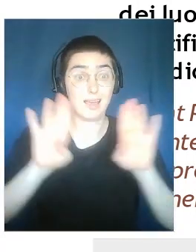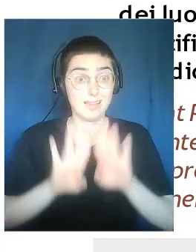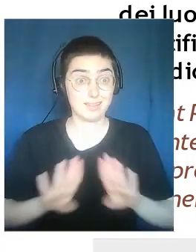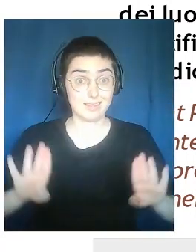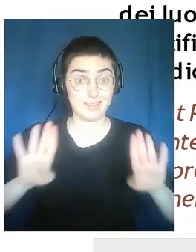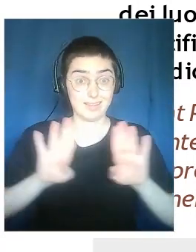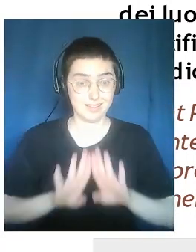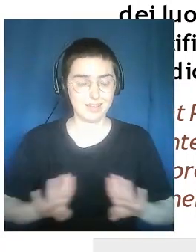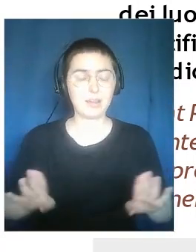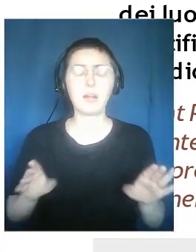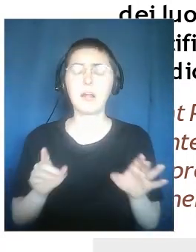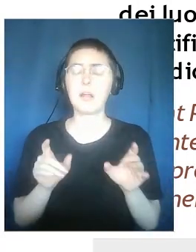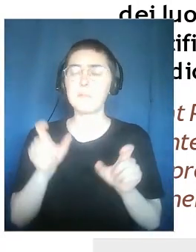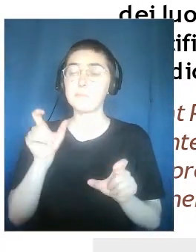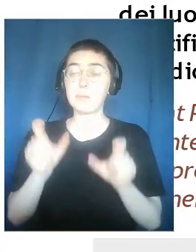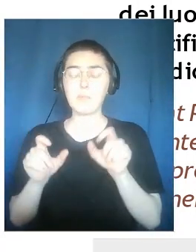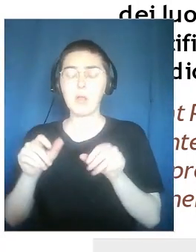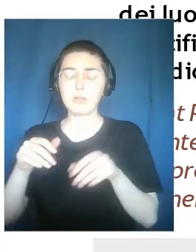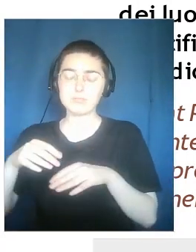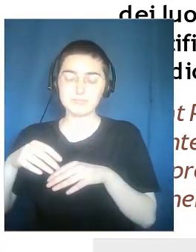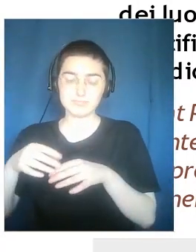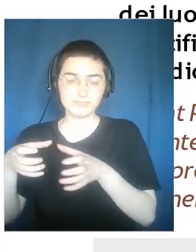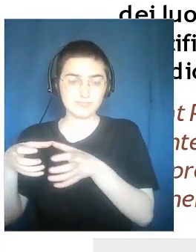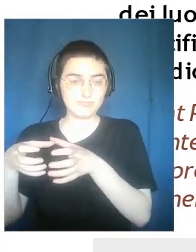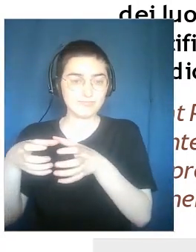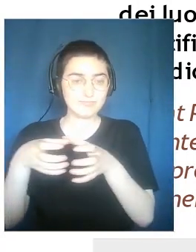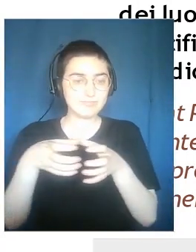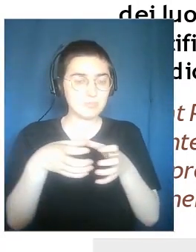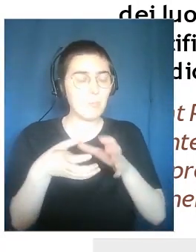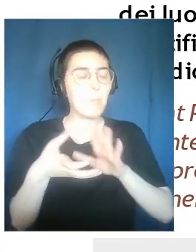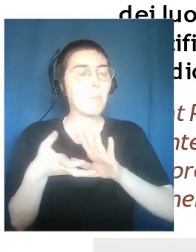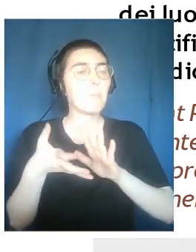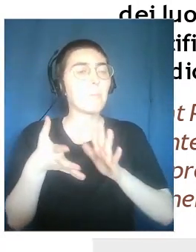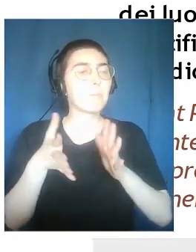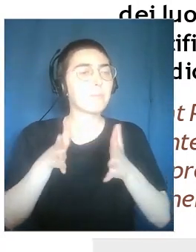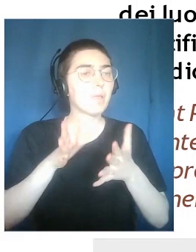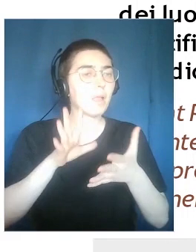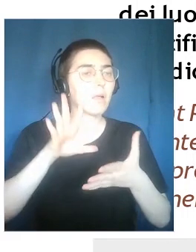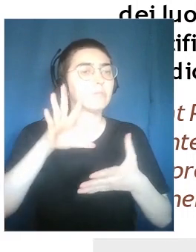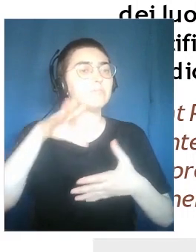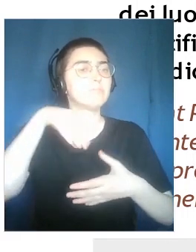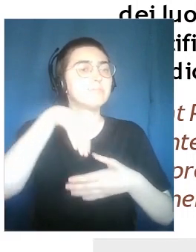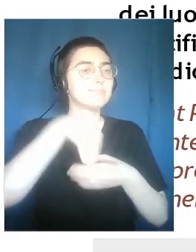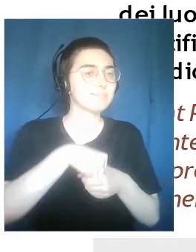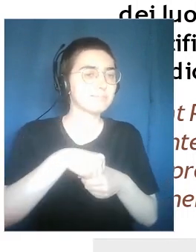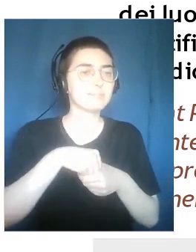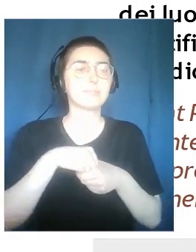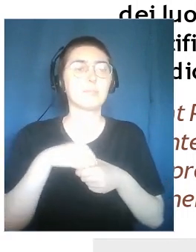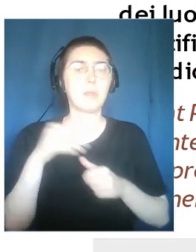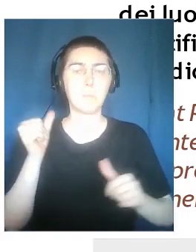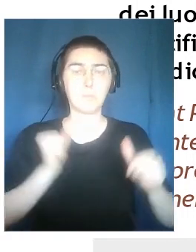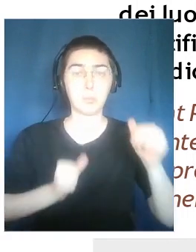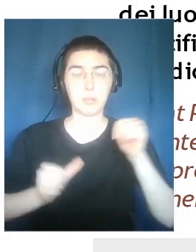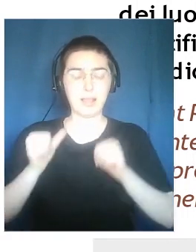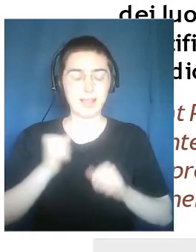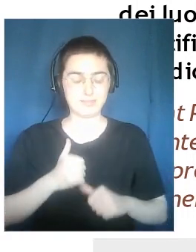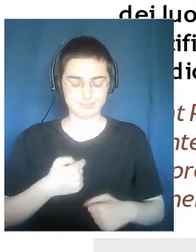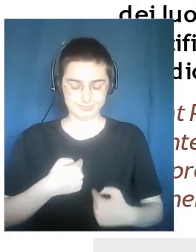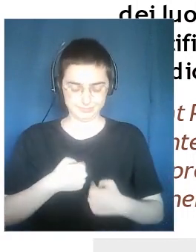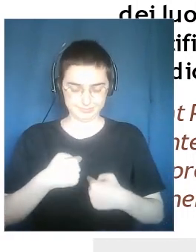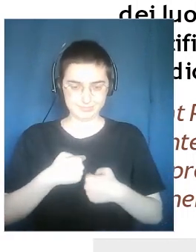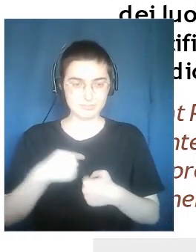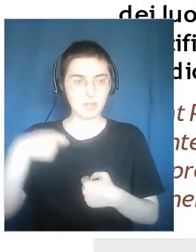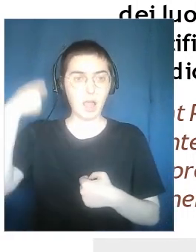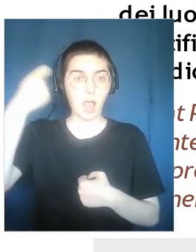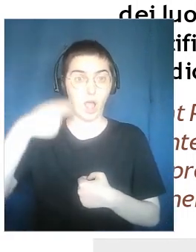a theatre experience for guests to become actors. So